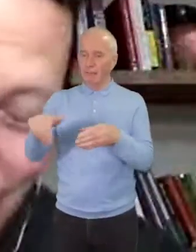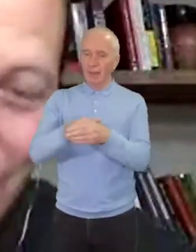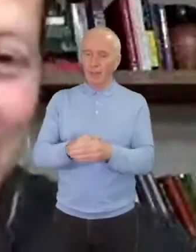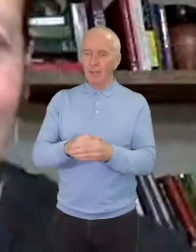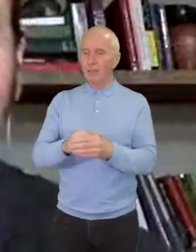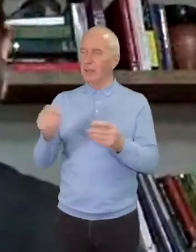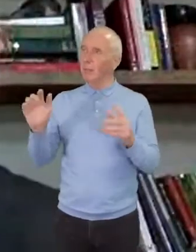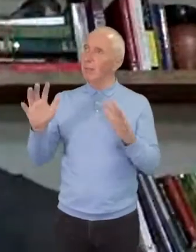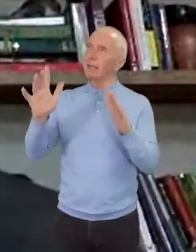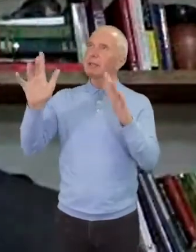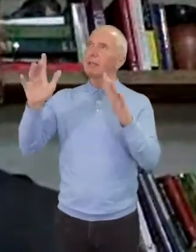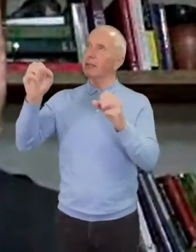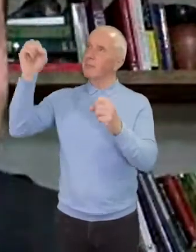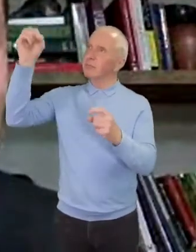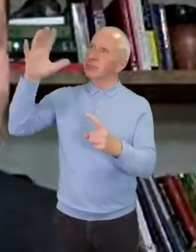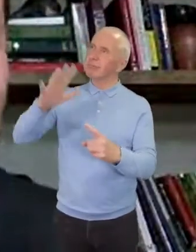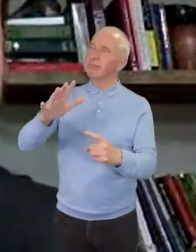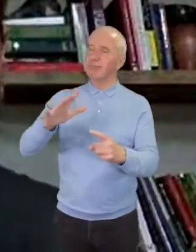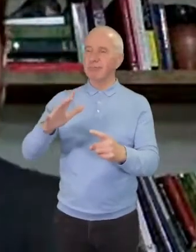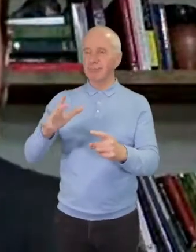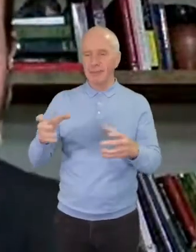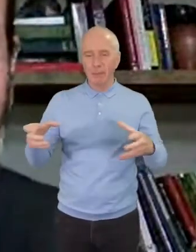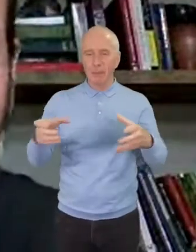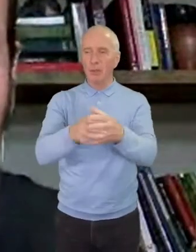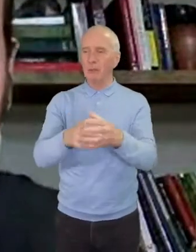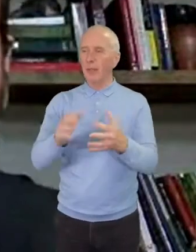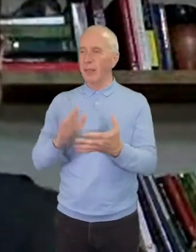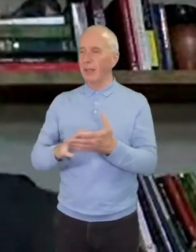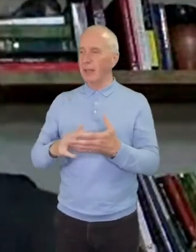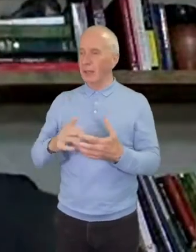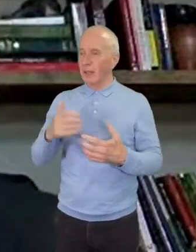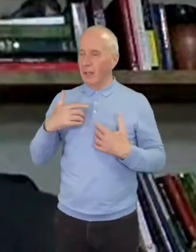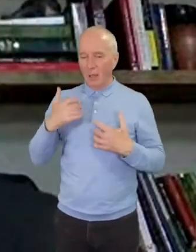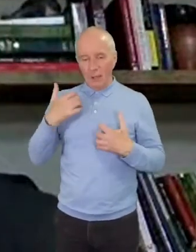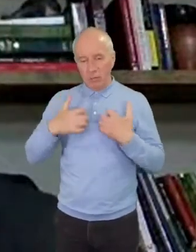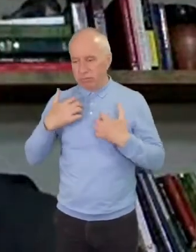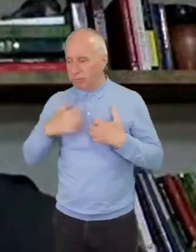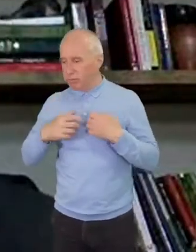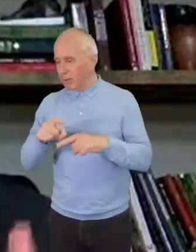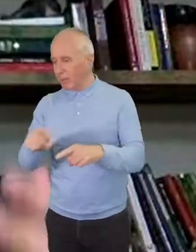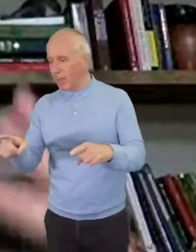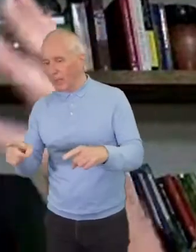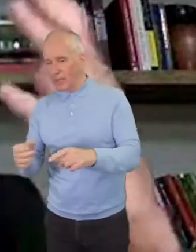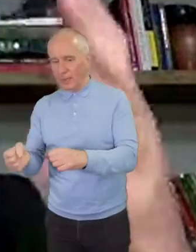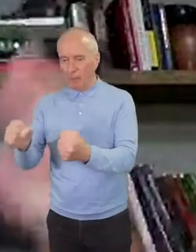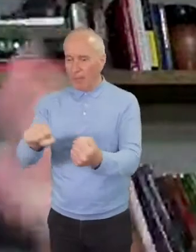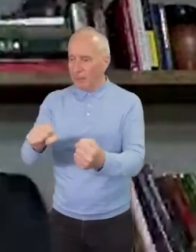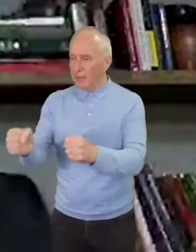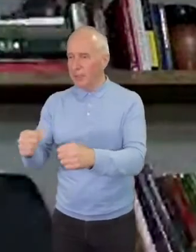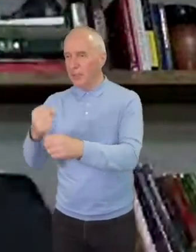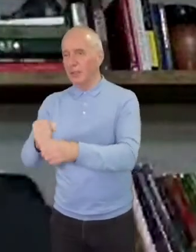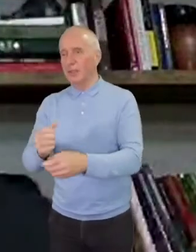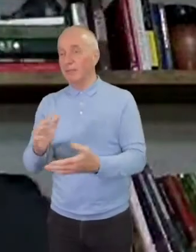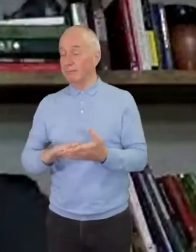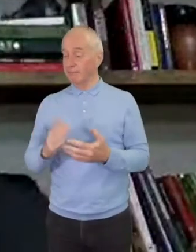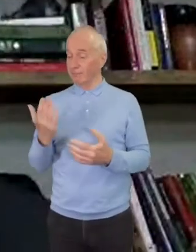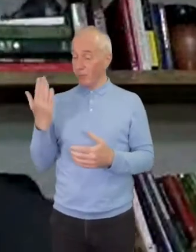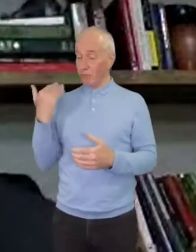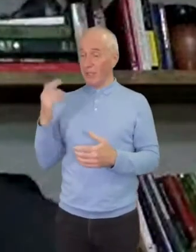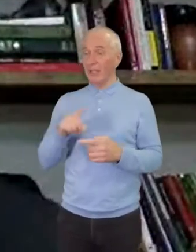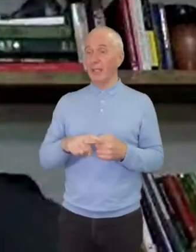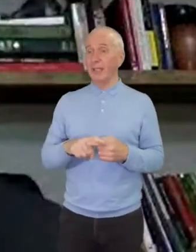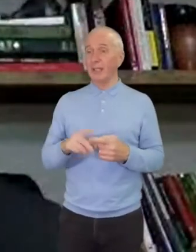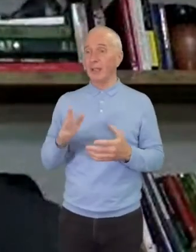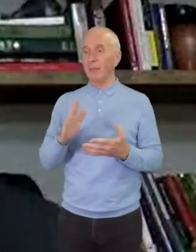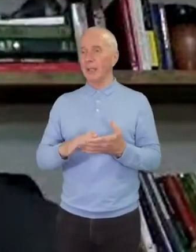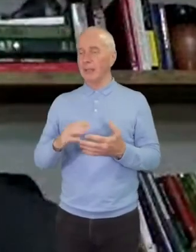I really became intrigued by the Anabaptists and, you know, more recently have been mentored by